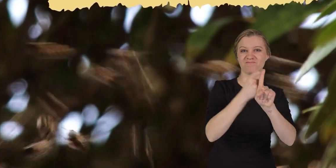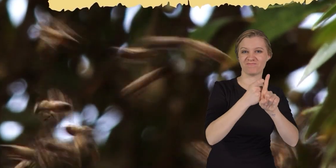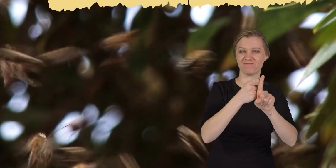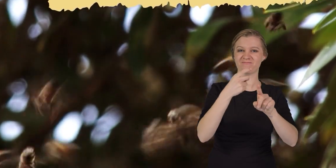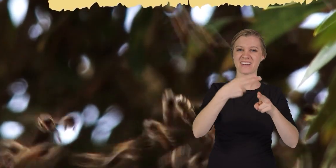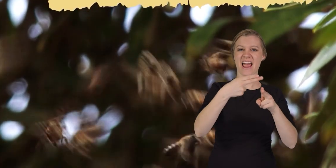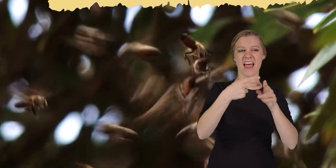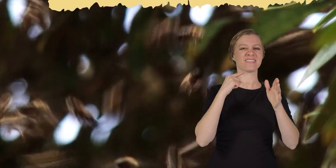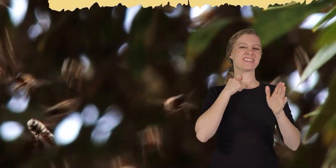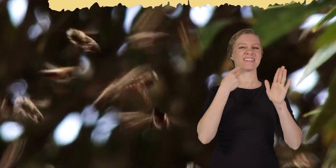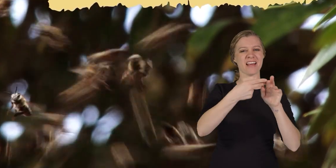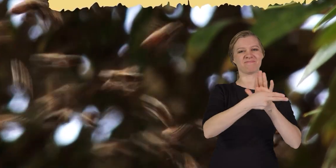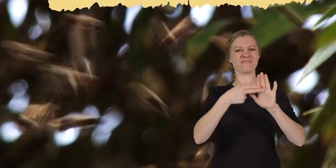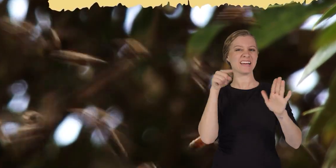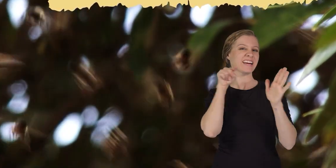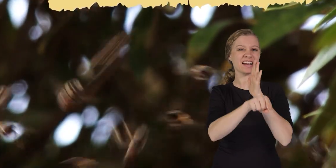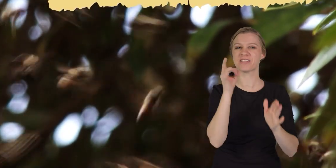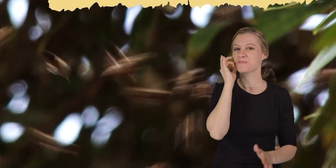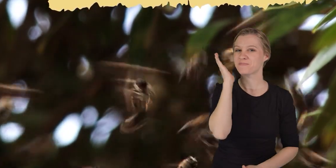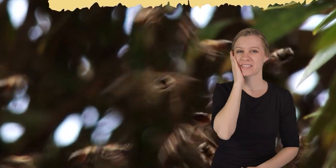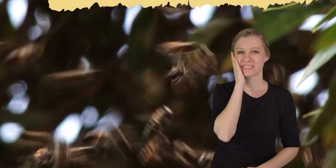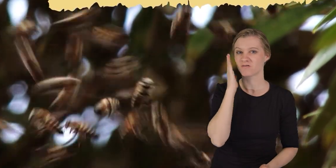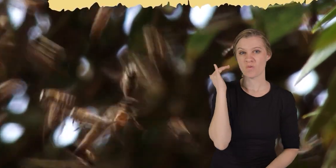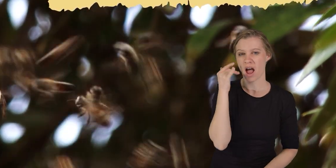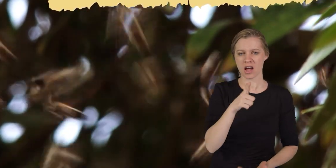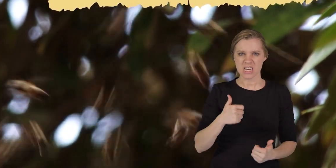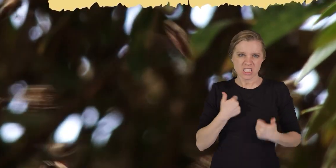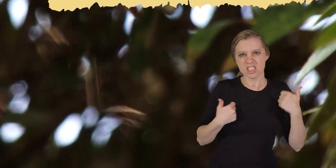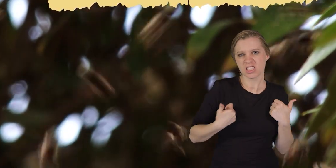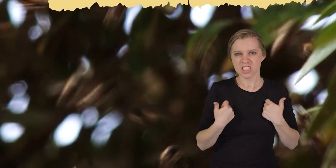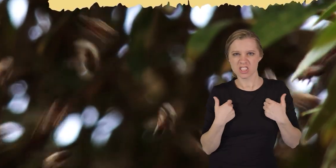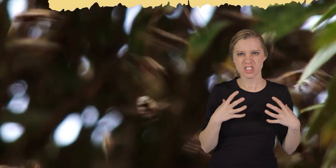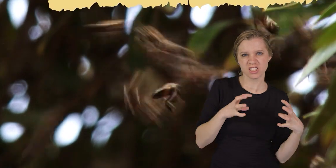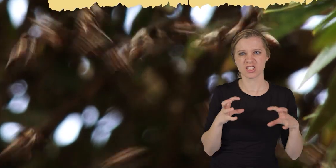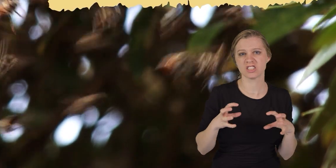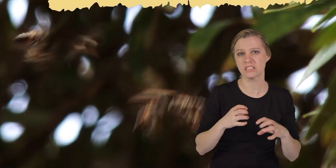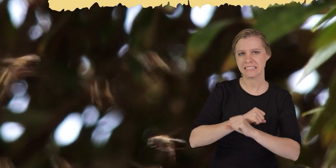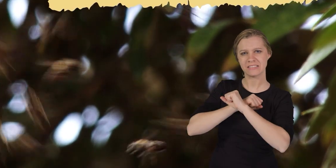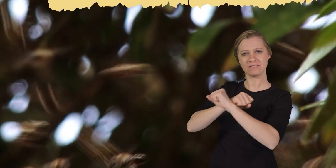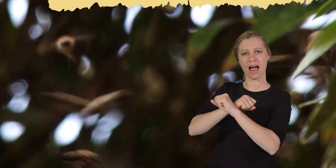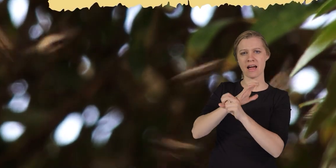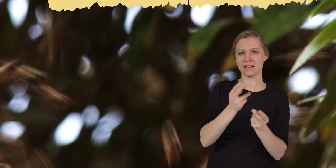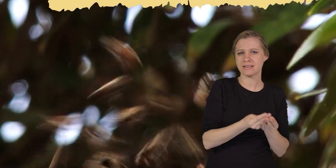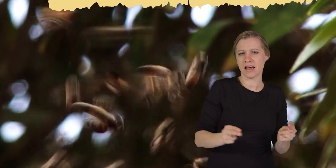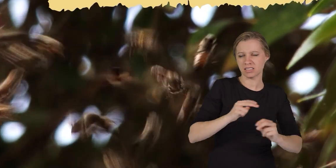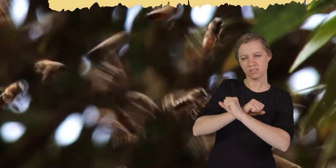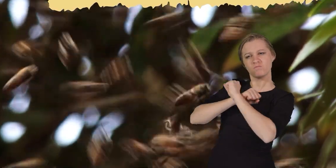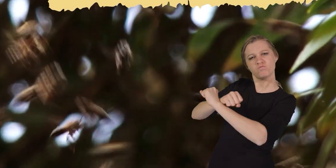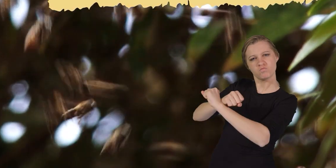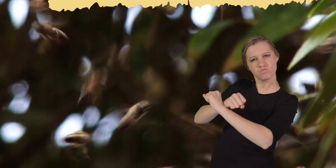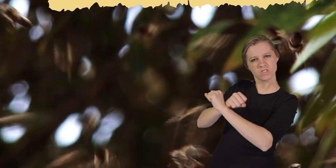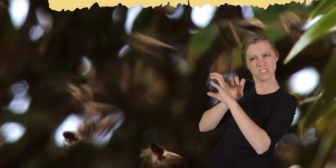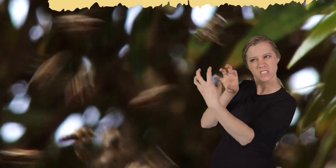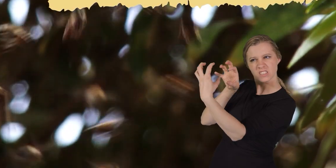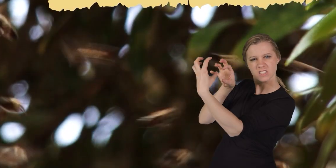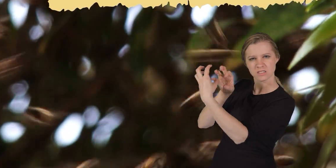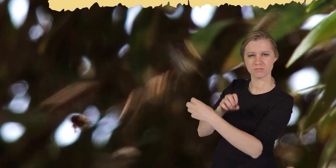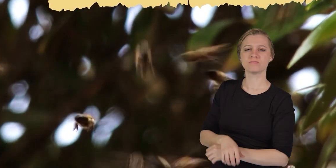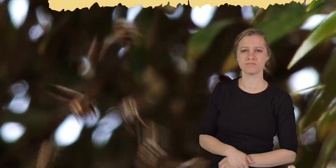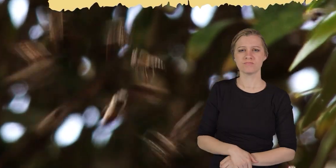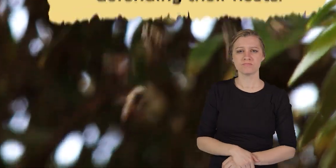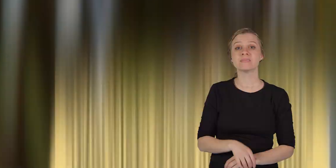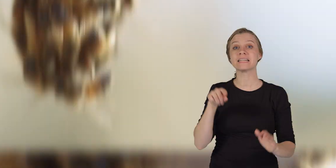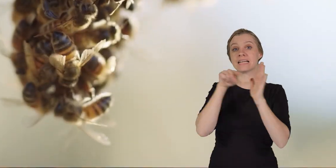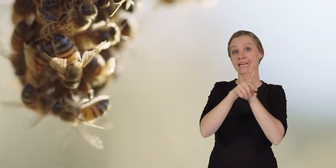Scientists gave these insects the nickname killer bees because of their aggressive behavior when it comes to defending their